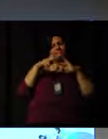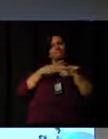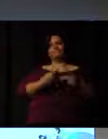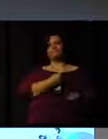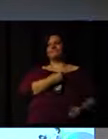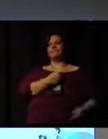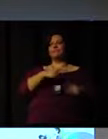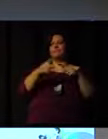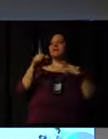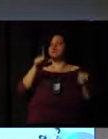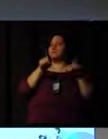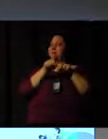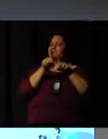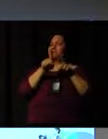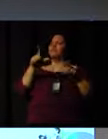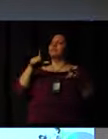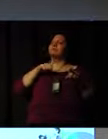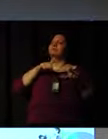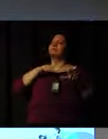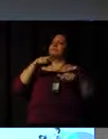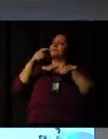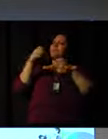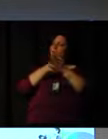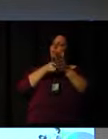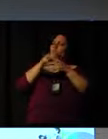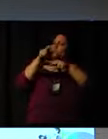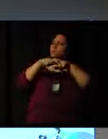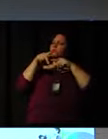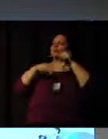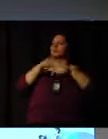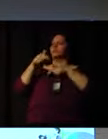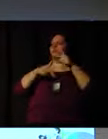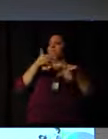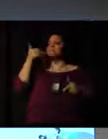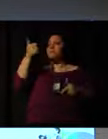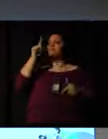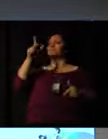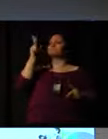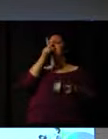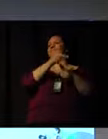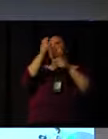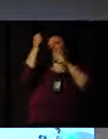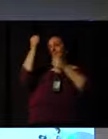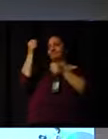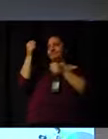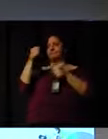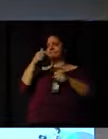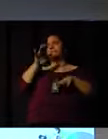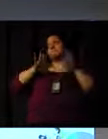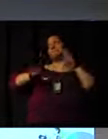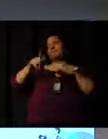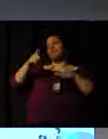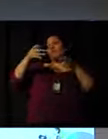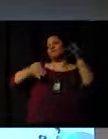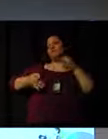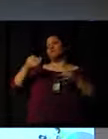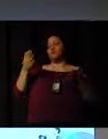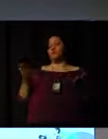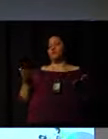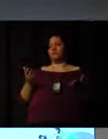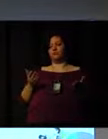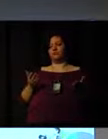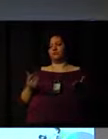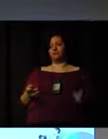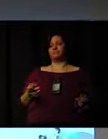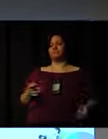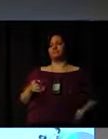struggle for work. And the best can win. Perhaps it's not fair, it's not, I don't